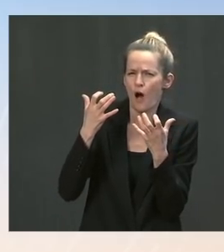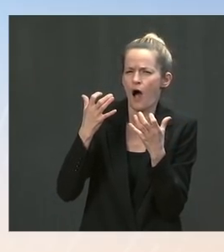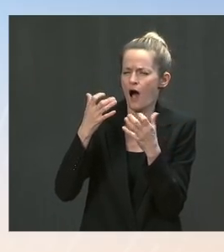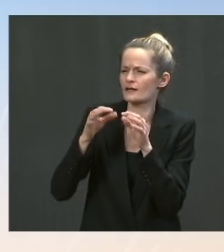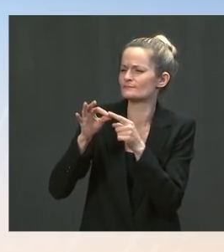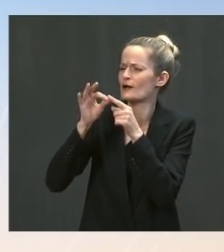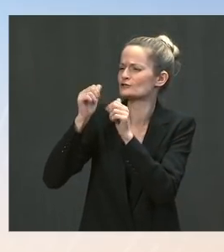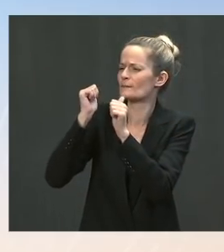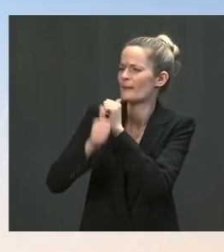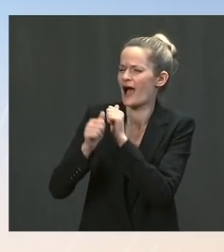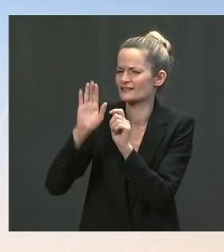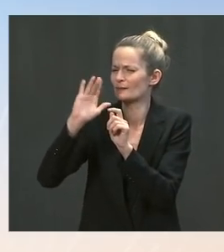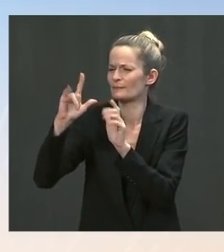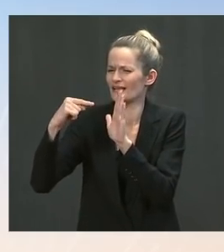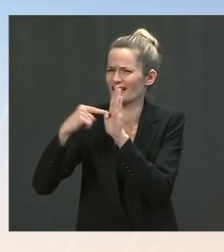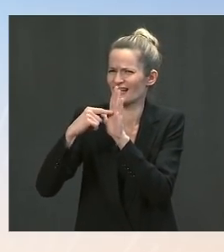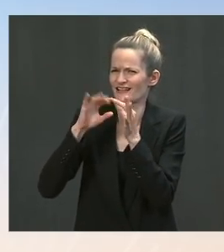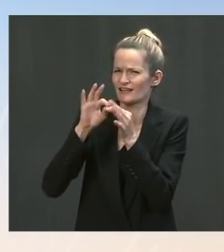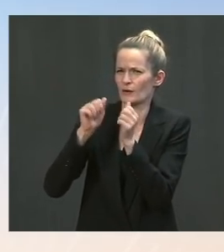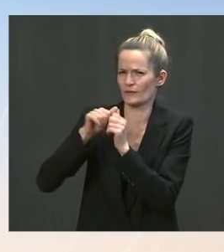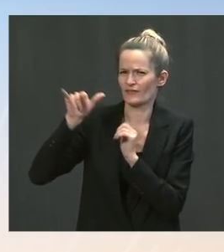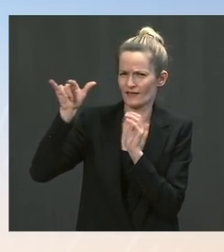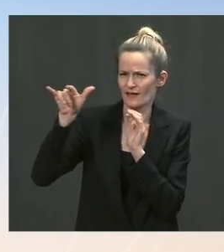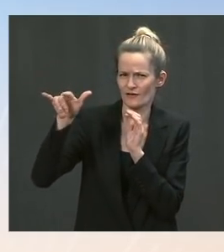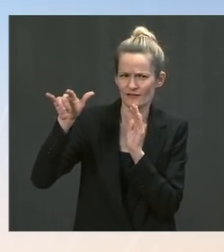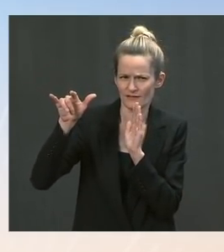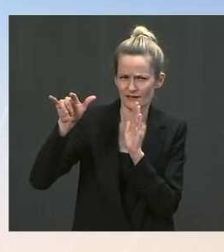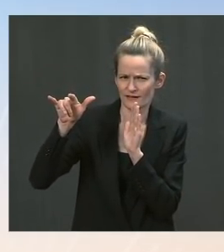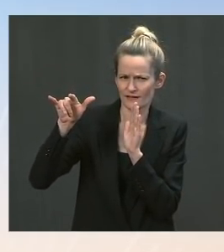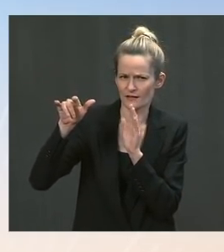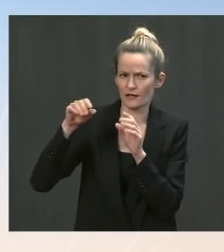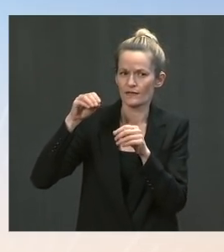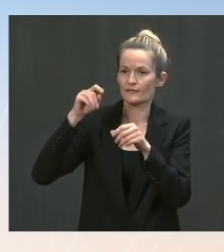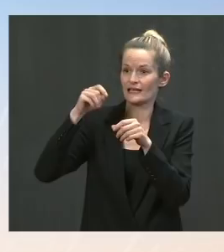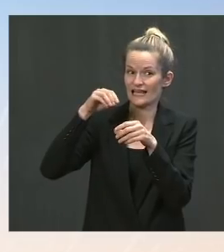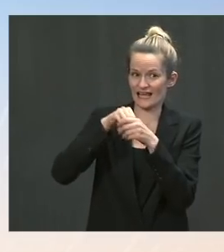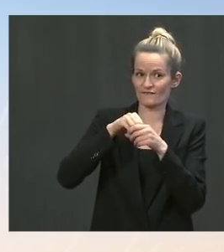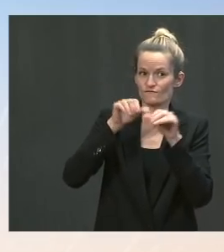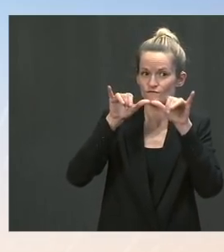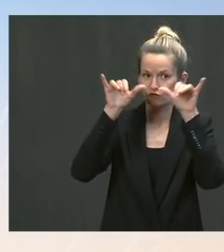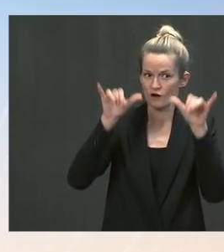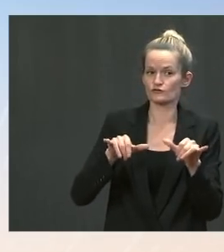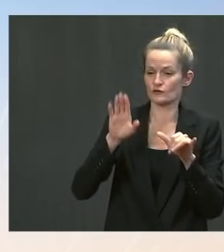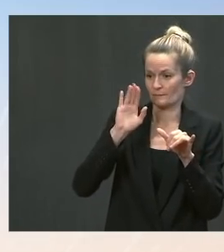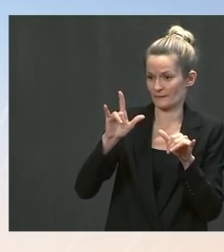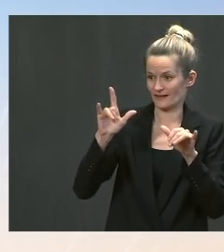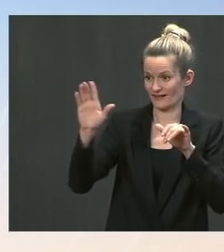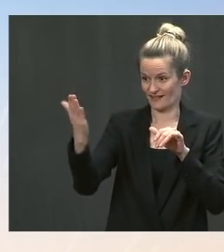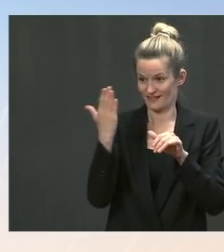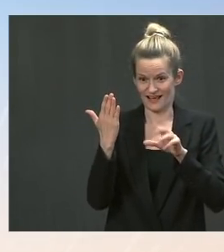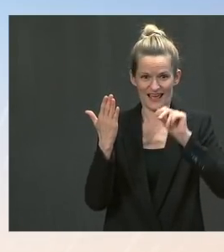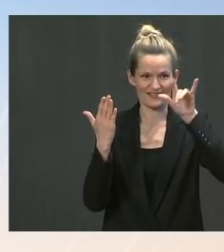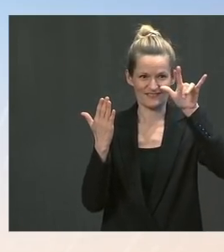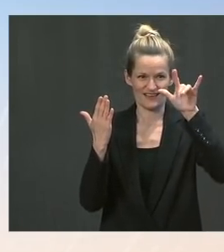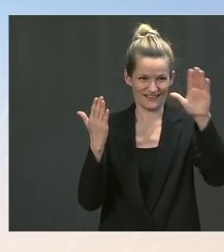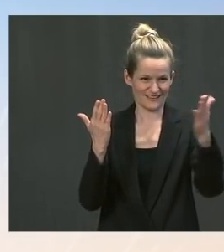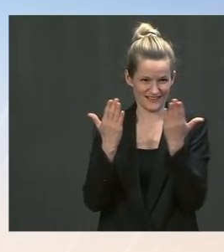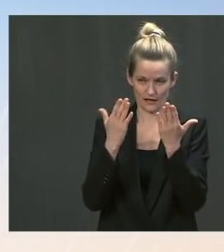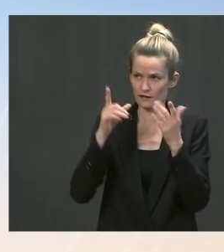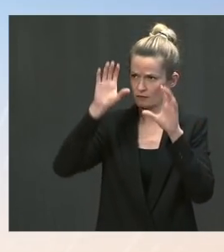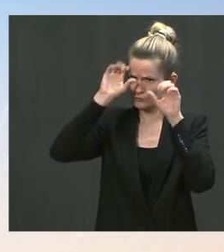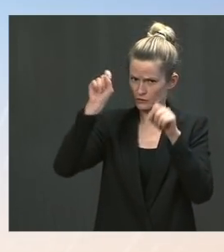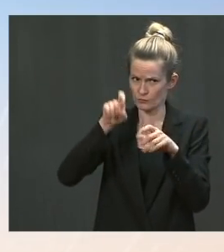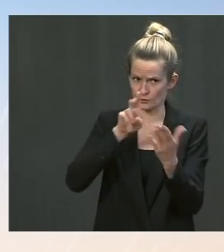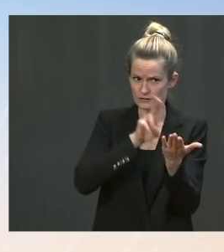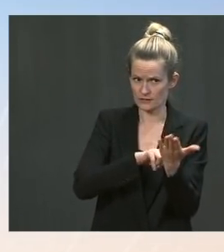is saying that she wants both votes to happen at the same time. What is your view of the timetable on those two votes? And are you concerned that one